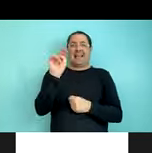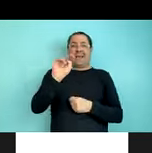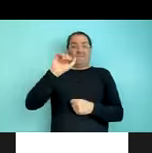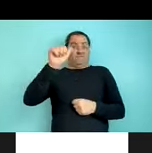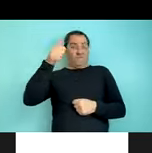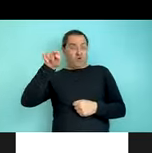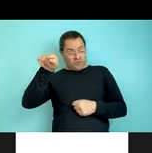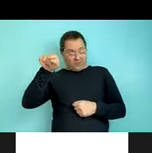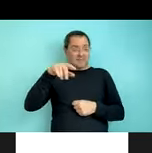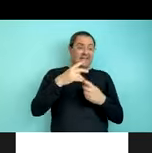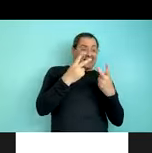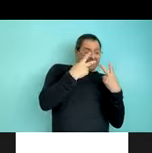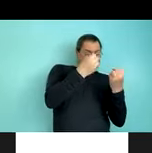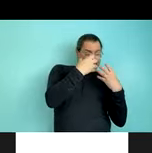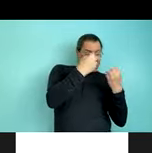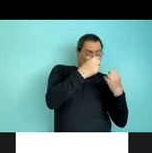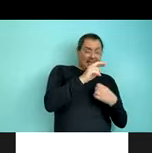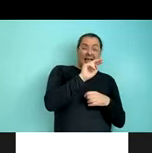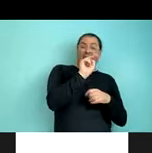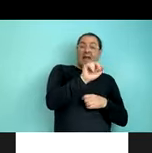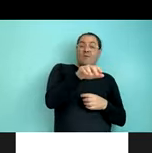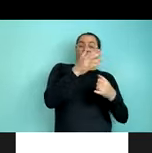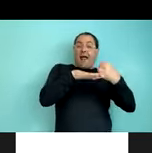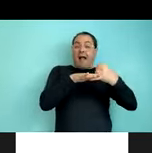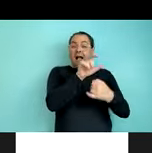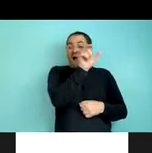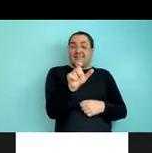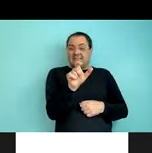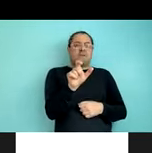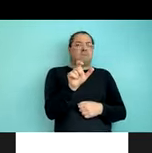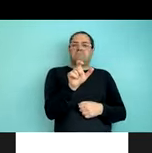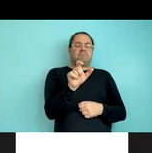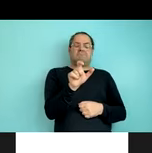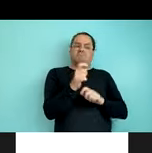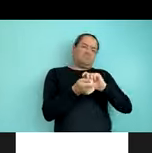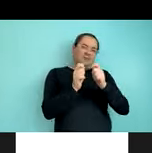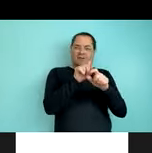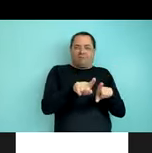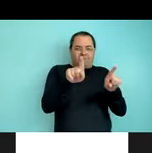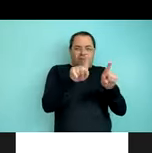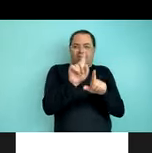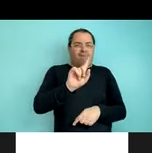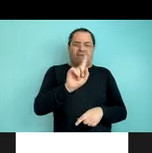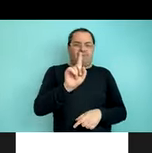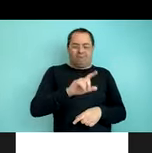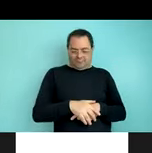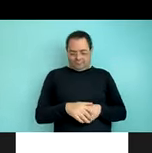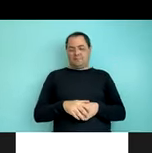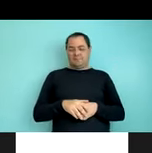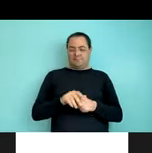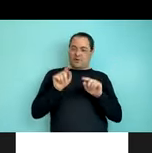orders, even though they saw this, they saw competing orders in the same exact proportions. And these results